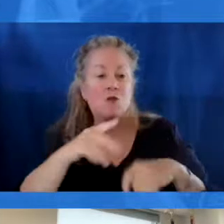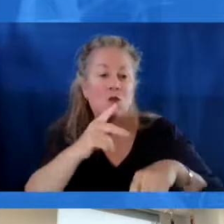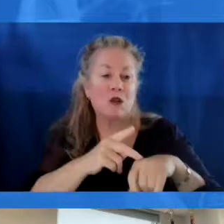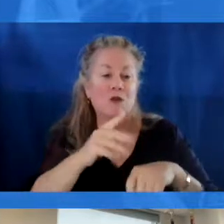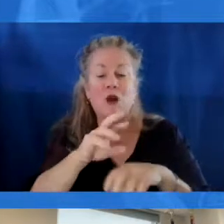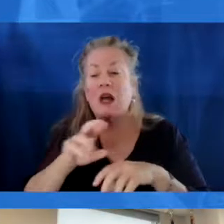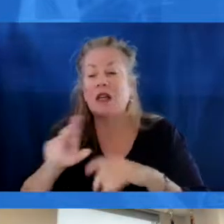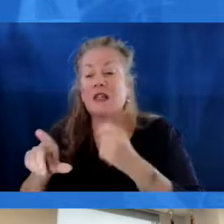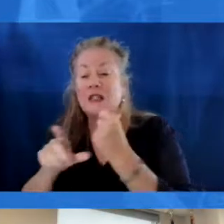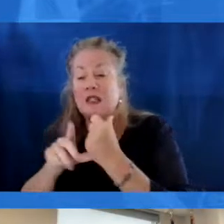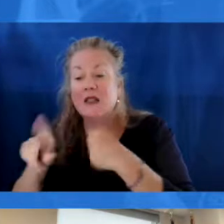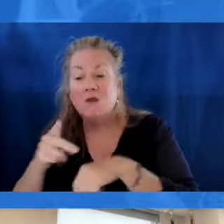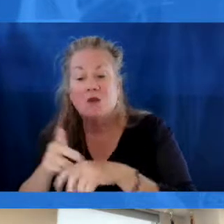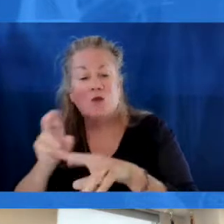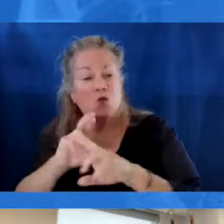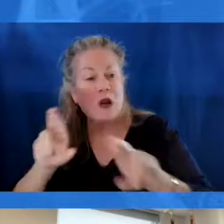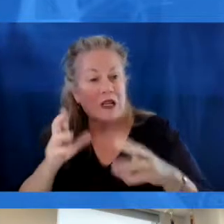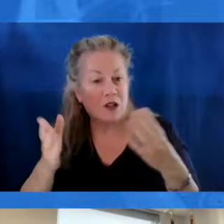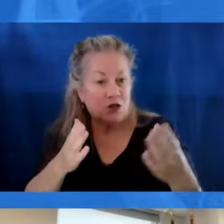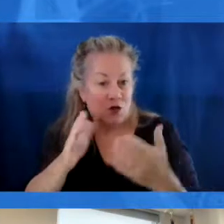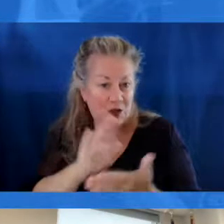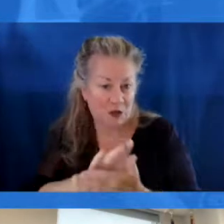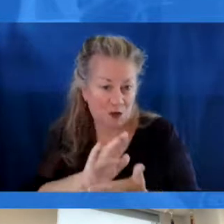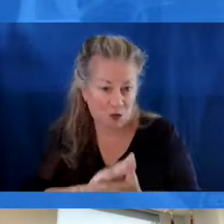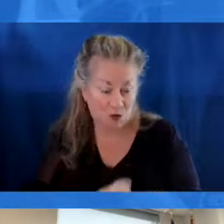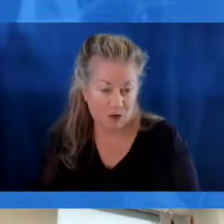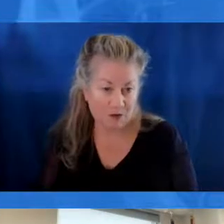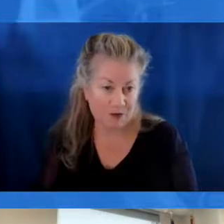and assistant principals ready to serve in our schools.